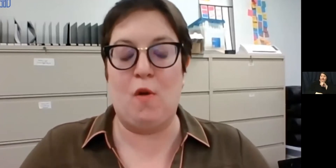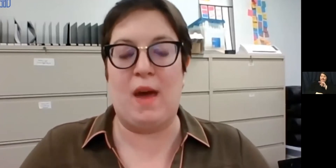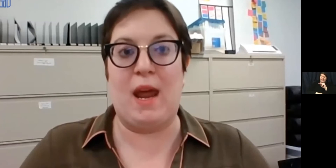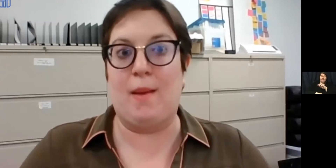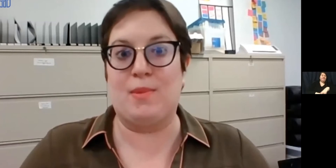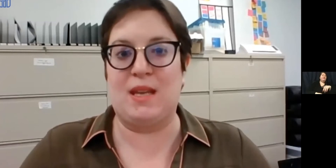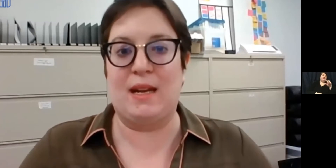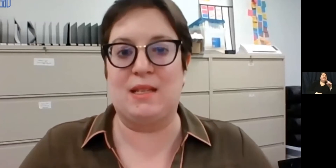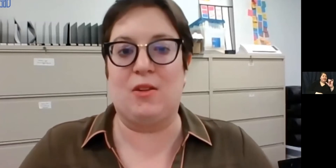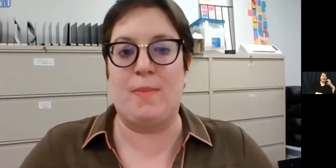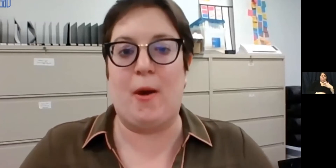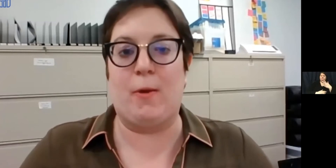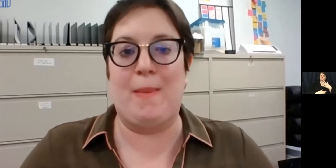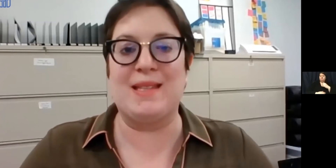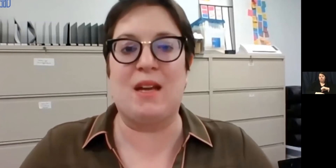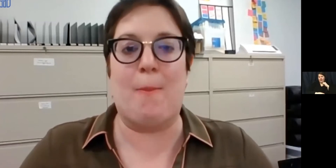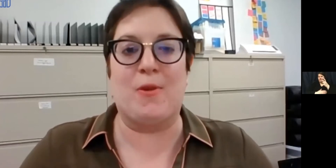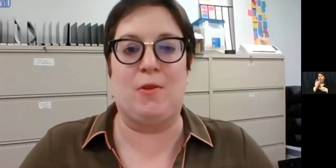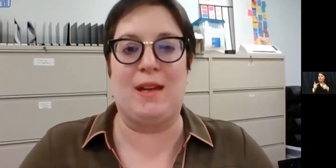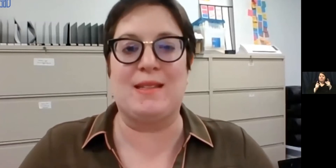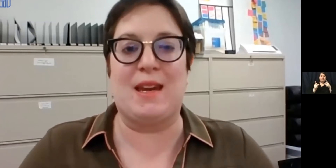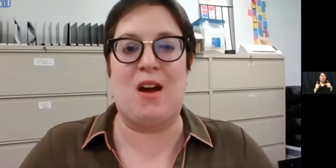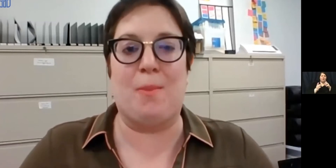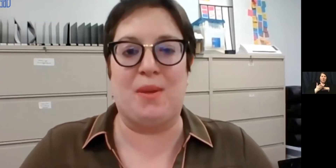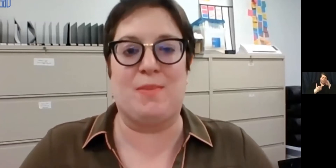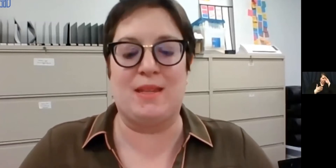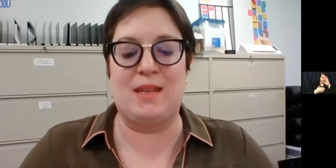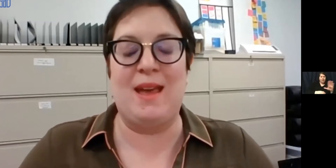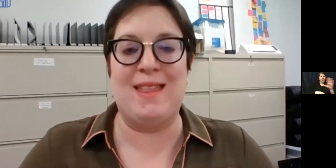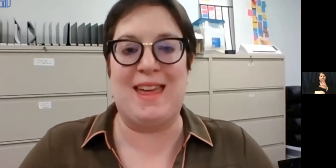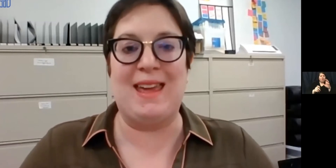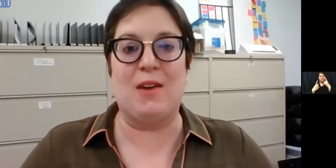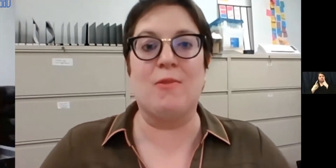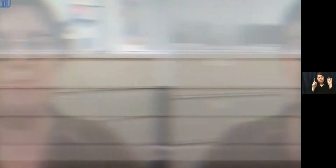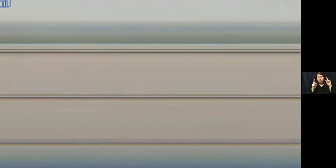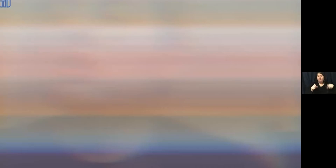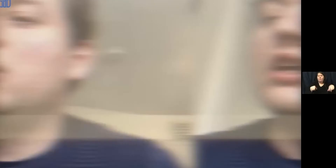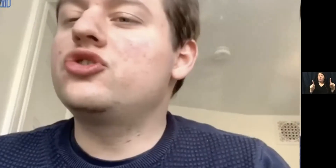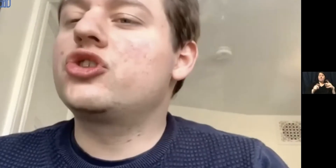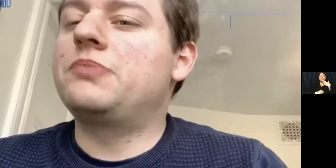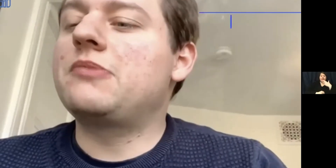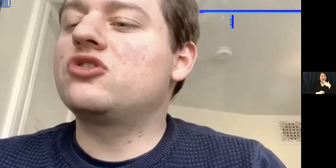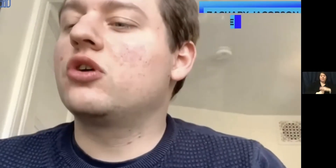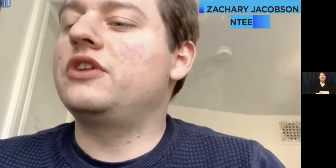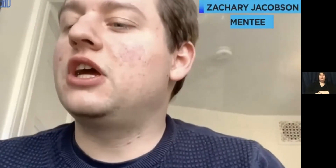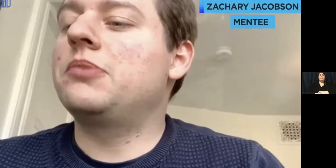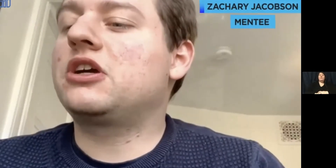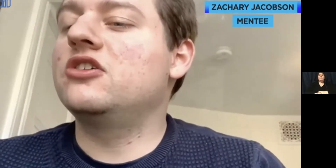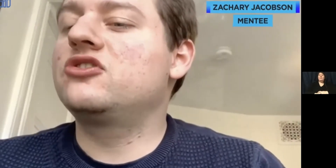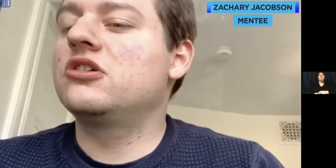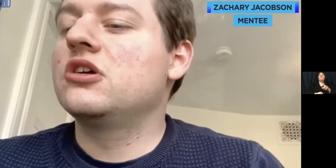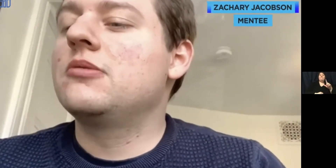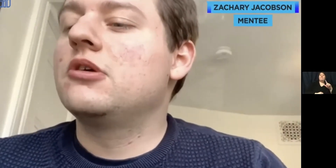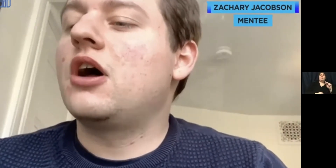proud of you both and I am excited to learn about your amazing opportunities and accomplishments. Thank you. Lynn should be mentor of the